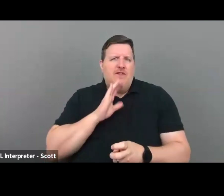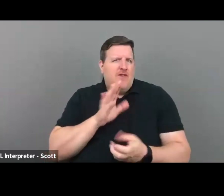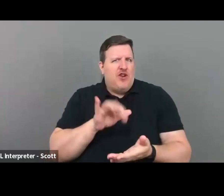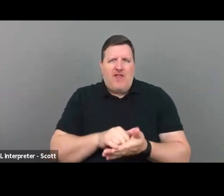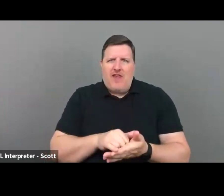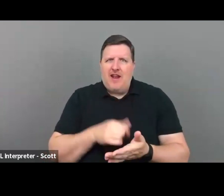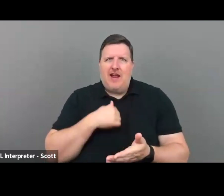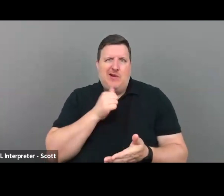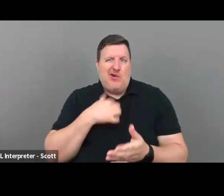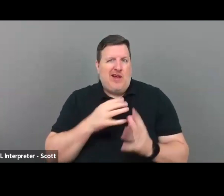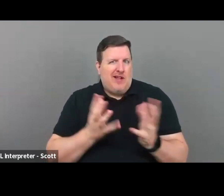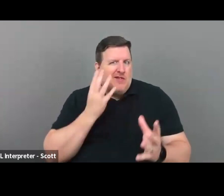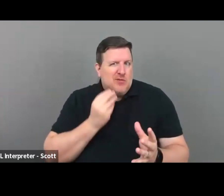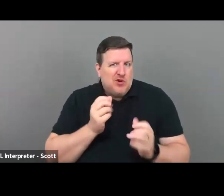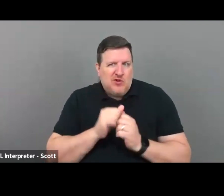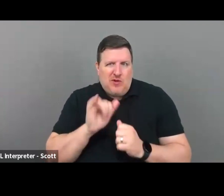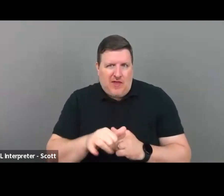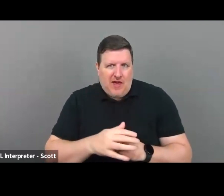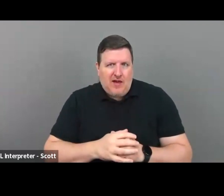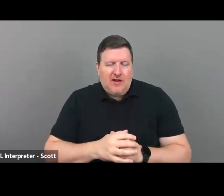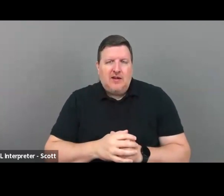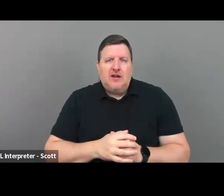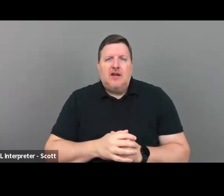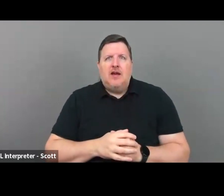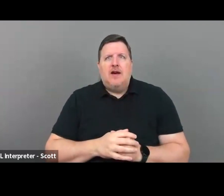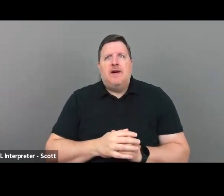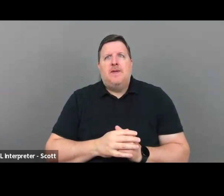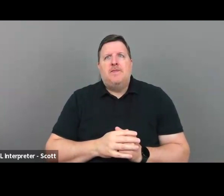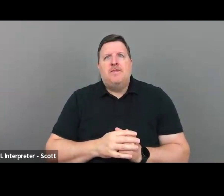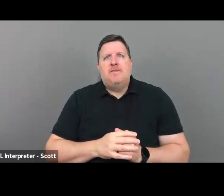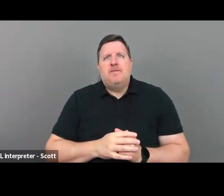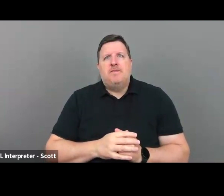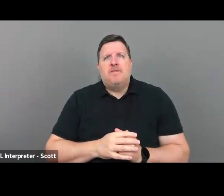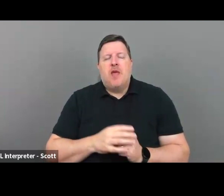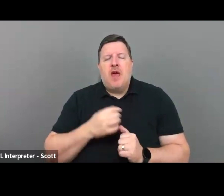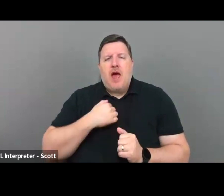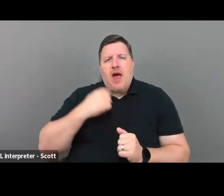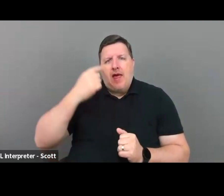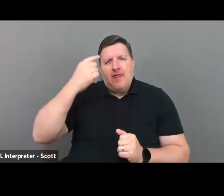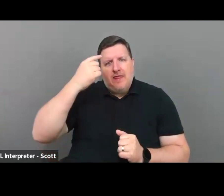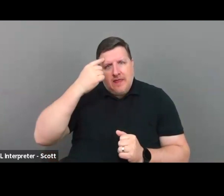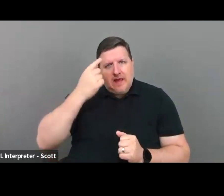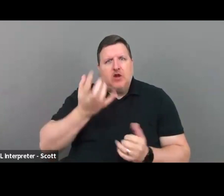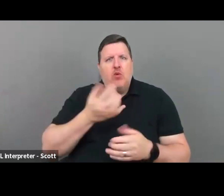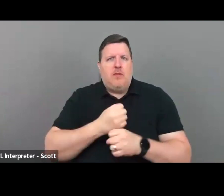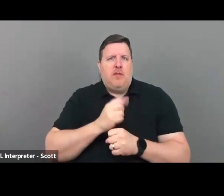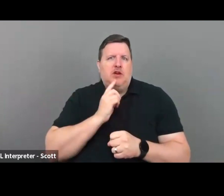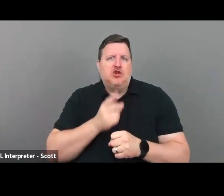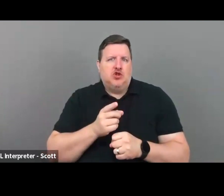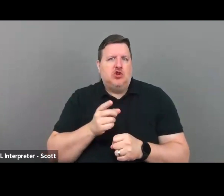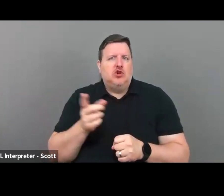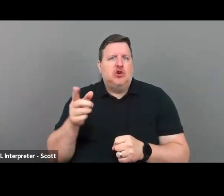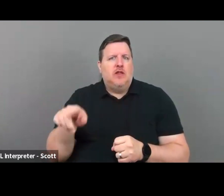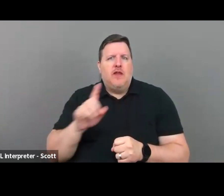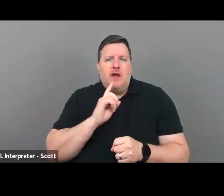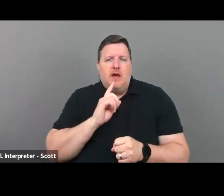So I don't have a lot of experience in that area. Um, I think you want to make sure that they are, uh,